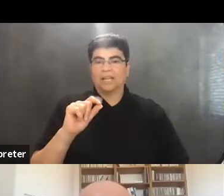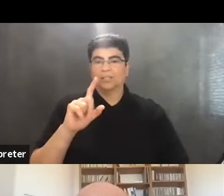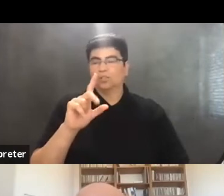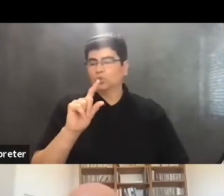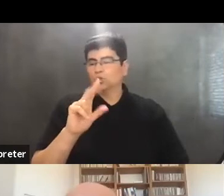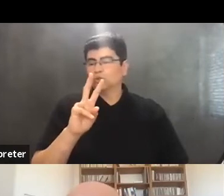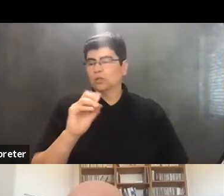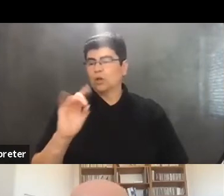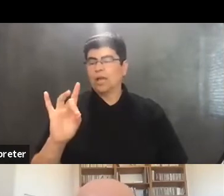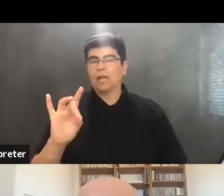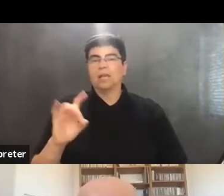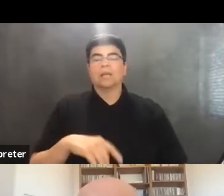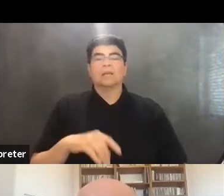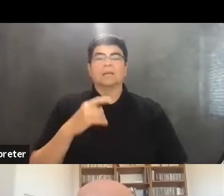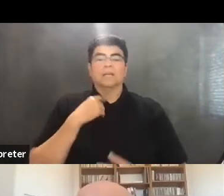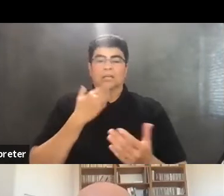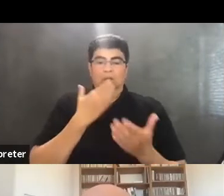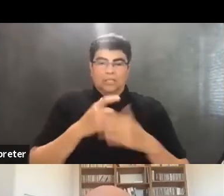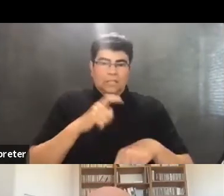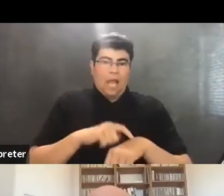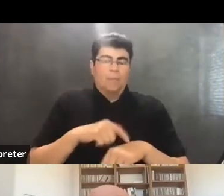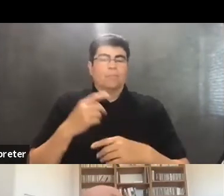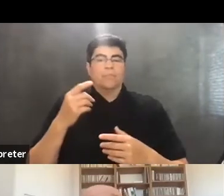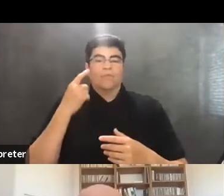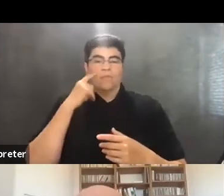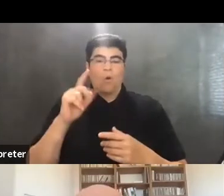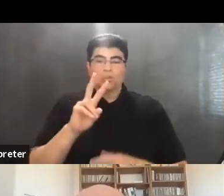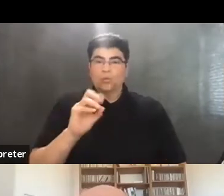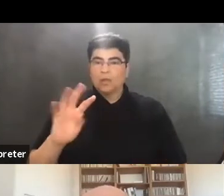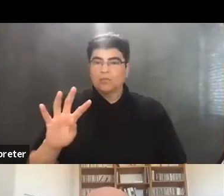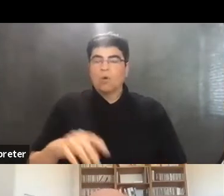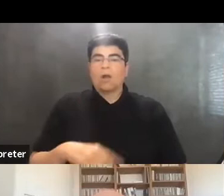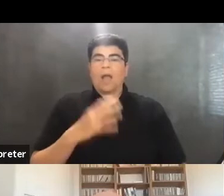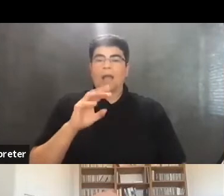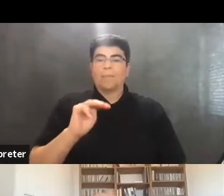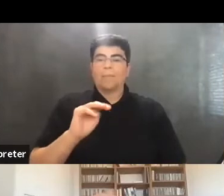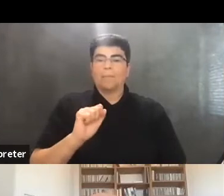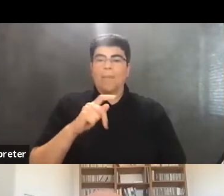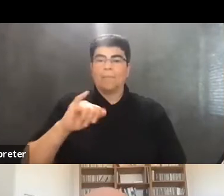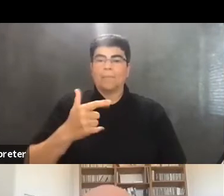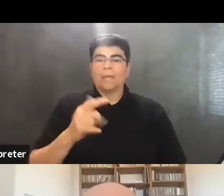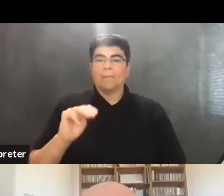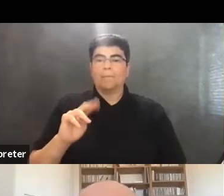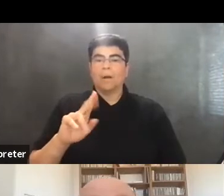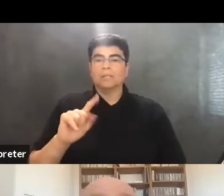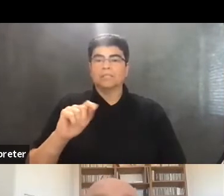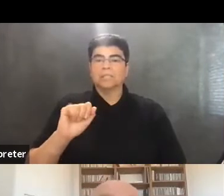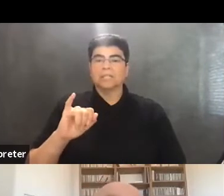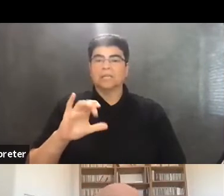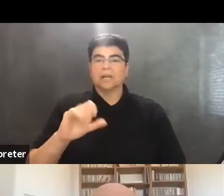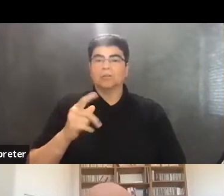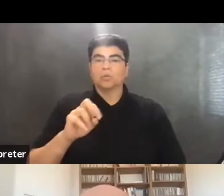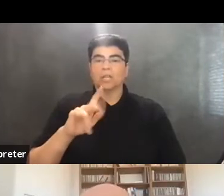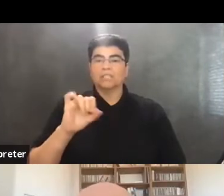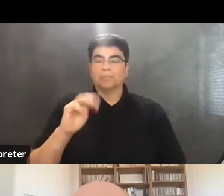Good Time, Reflections on Knowledge, Power and People in 2004, and Mapping Multiculturalism in 1997, among